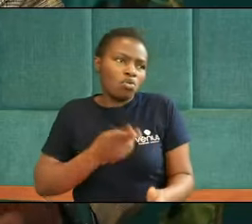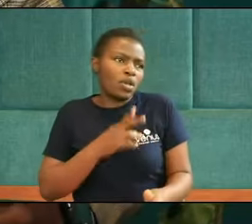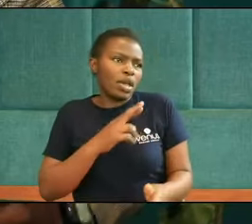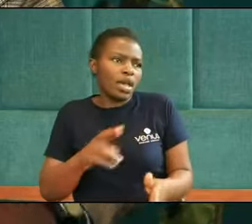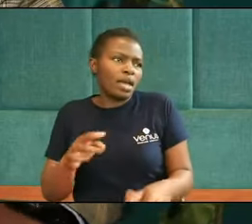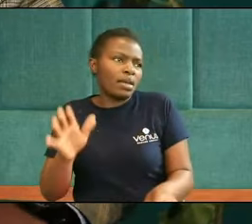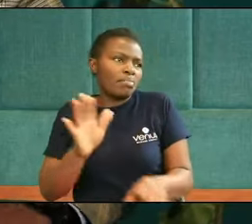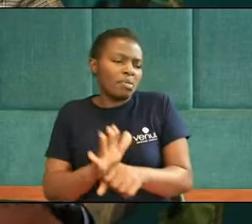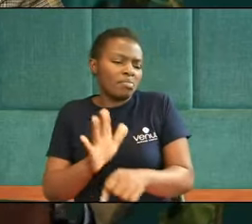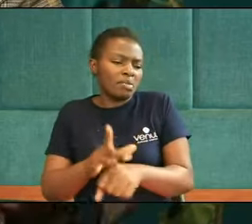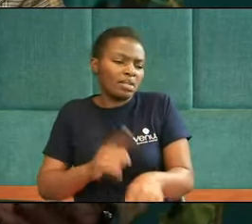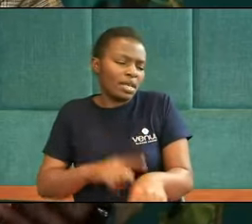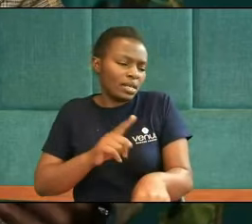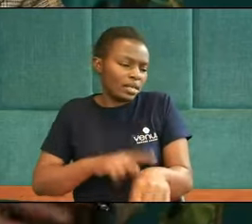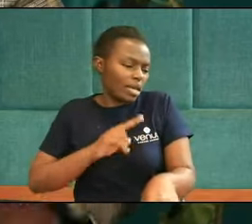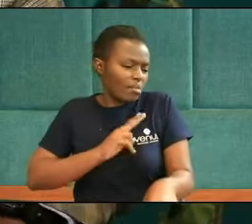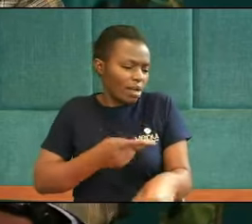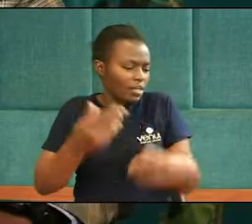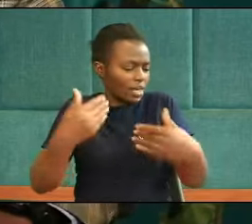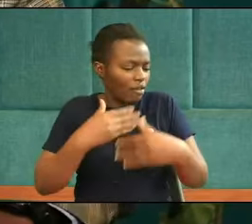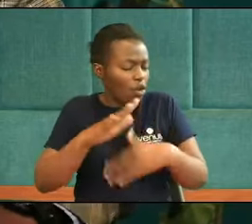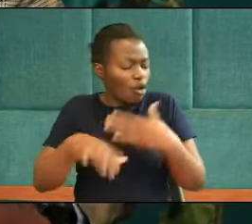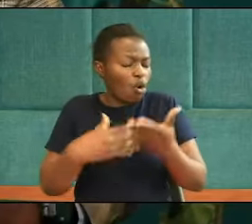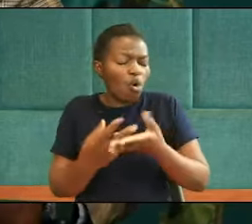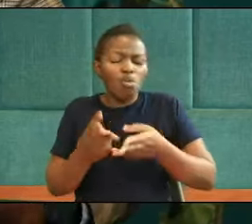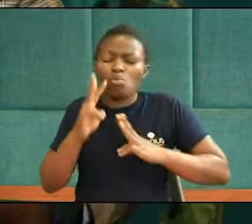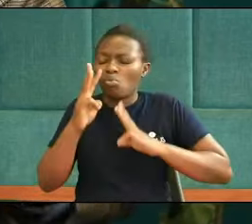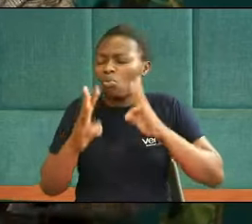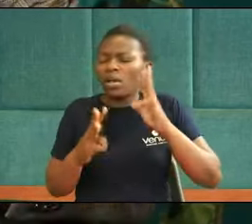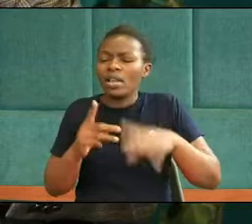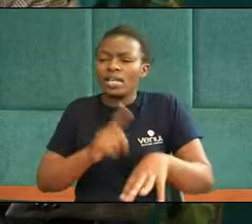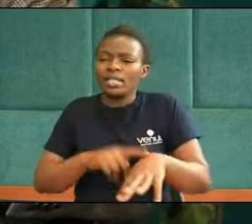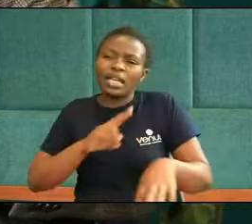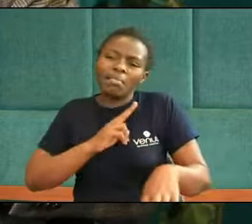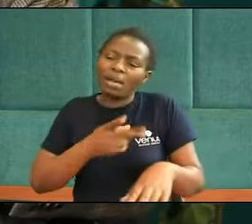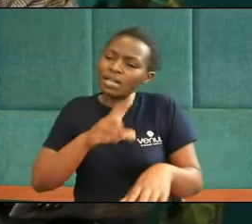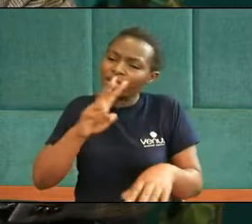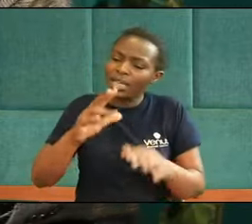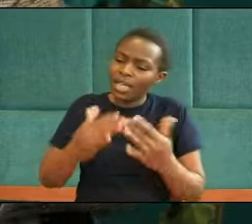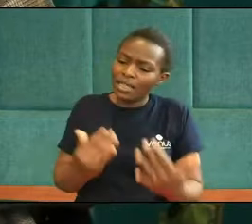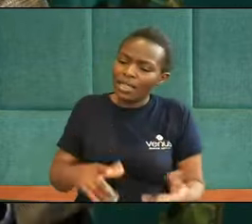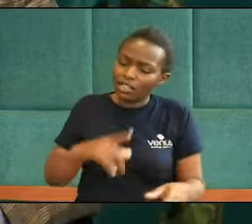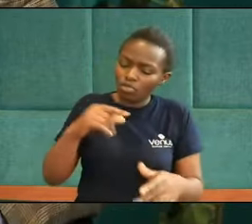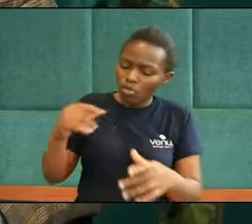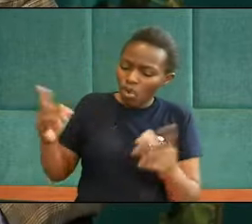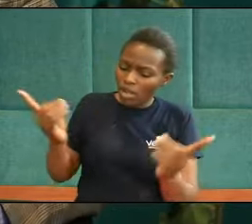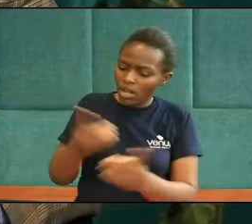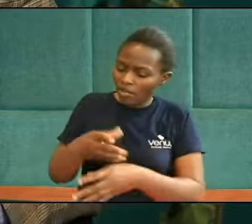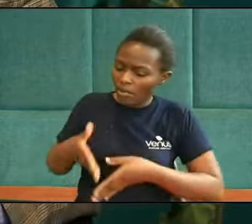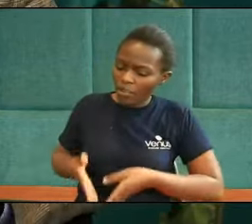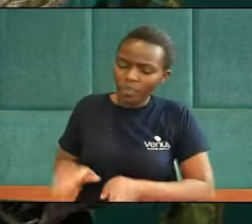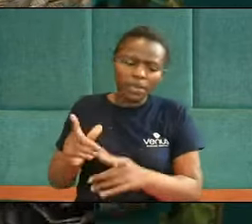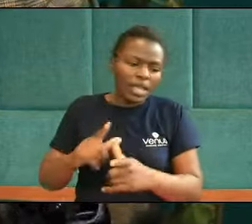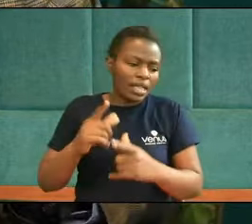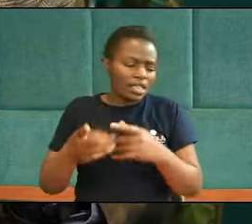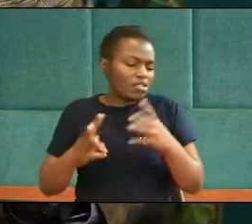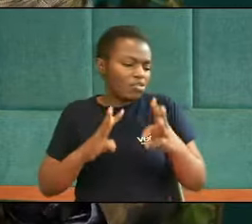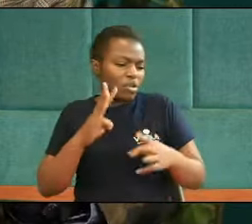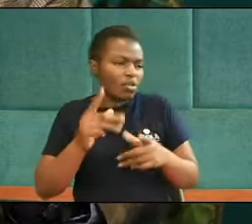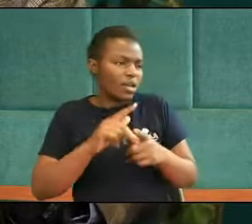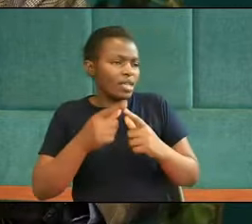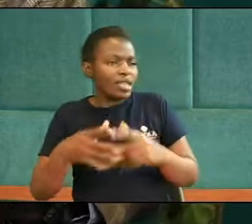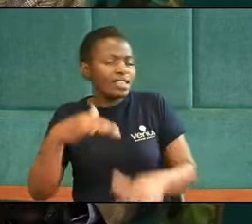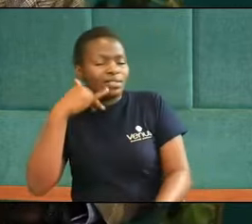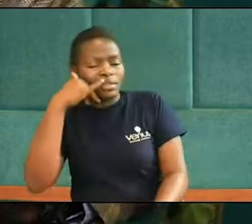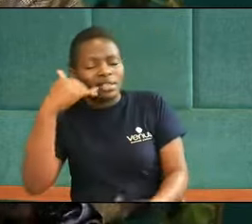Whenever we worry Whenever we have anxiety Whenever things are not going our way We worry You know And you find that We even sometimes get depressed